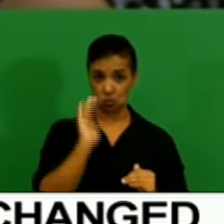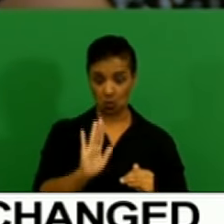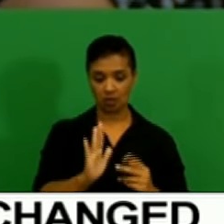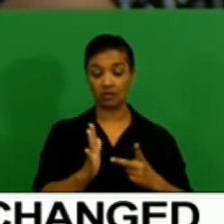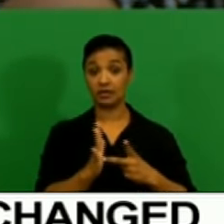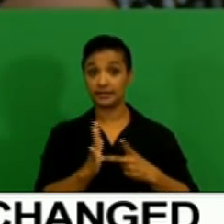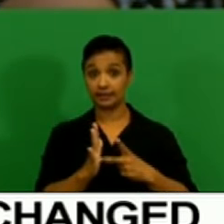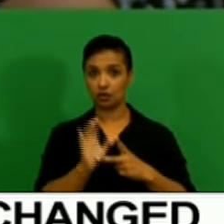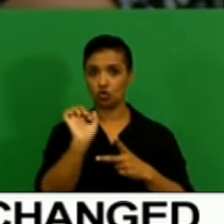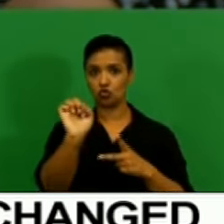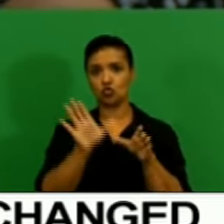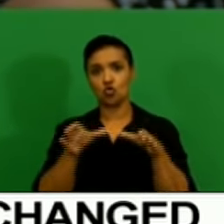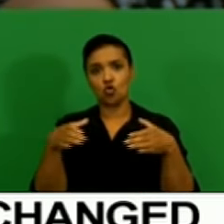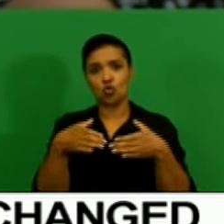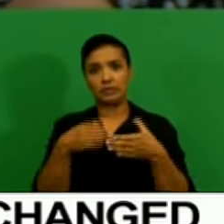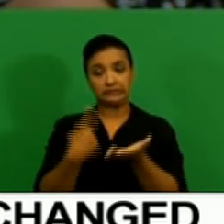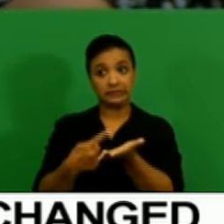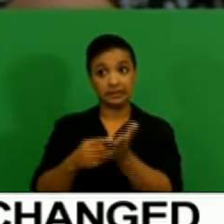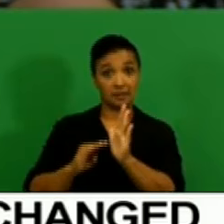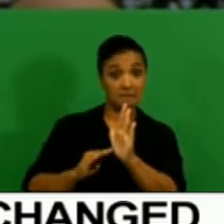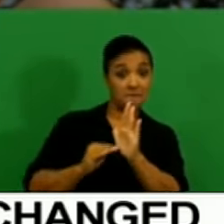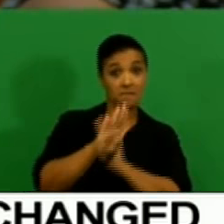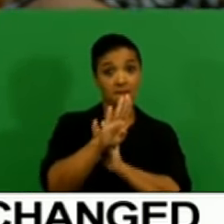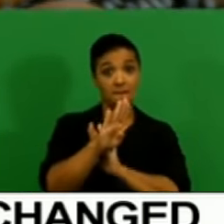committee discuss a hike in interest rates?